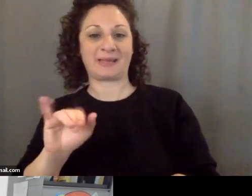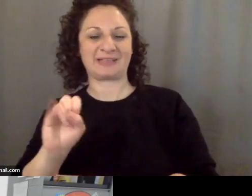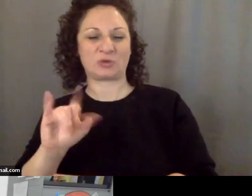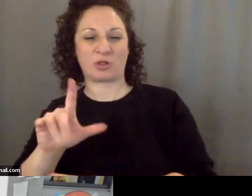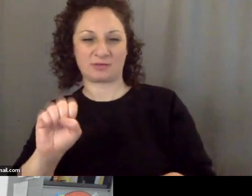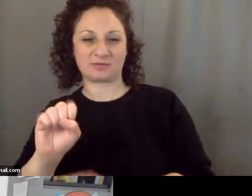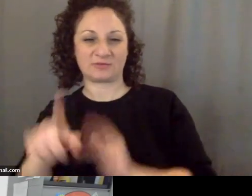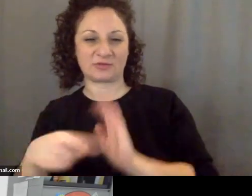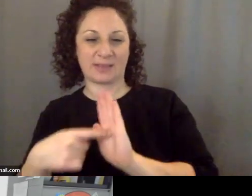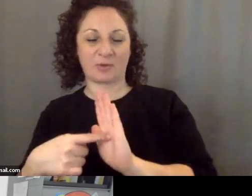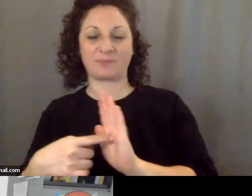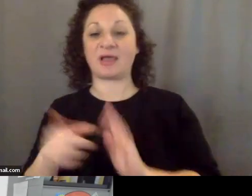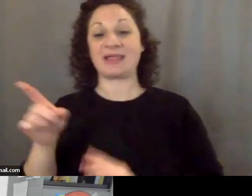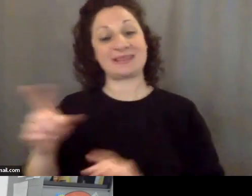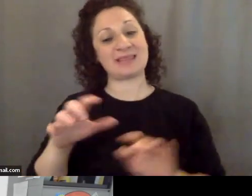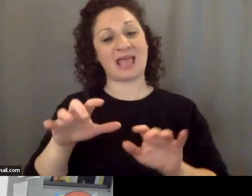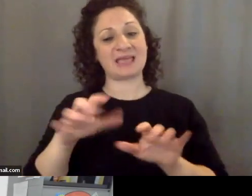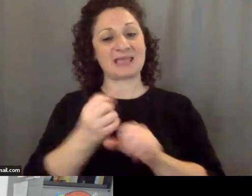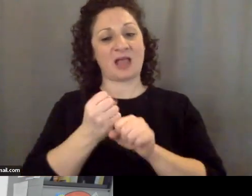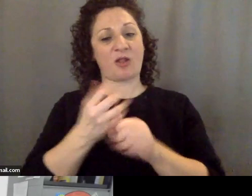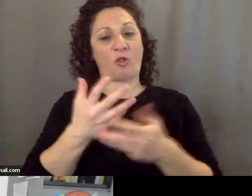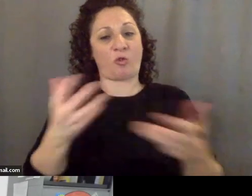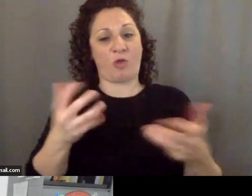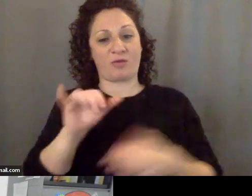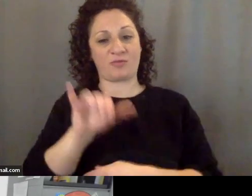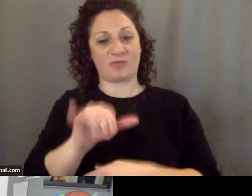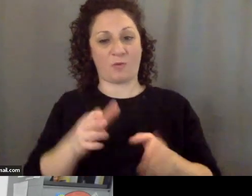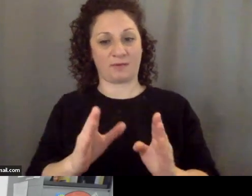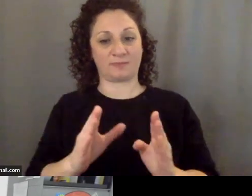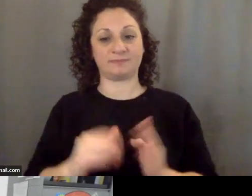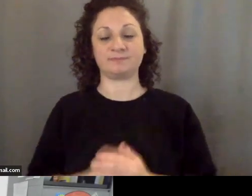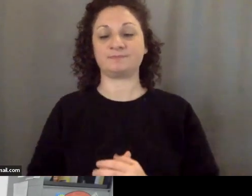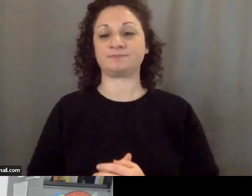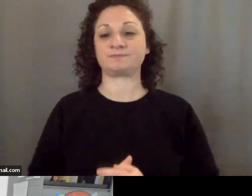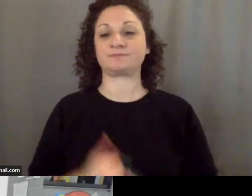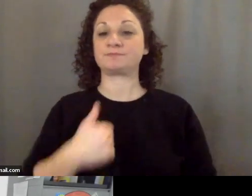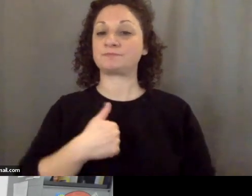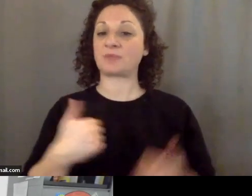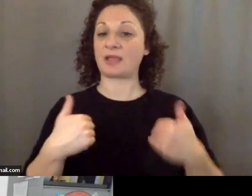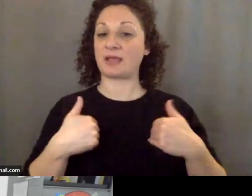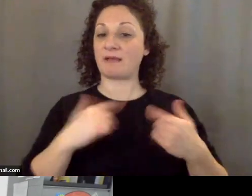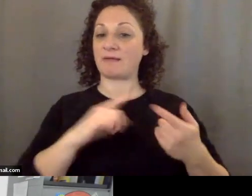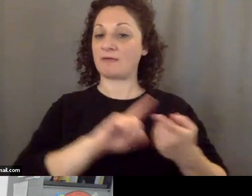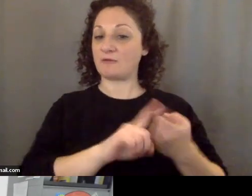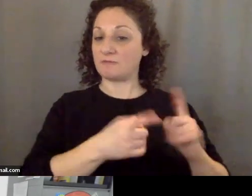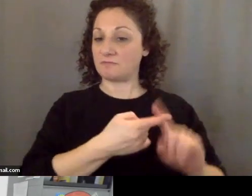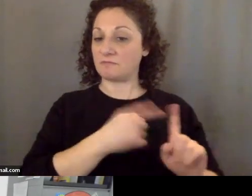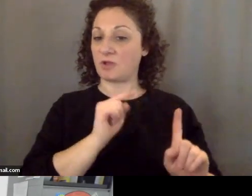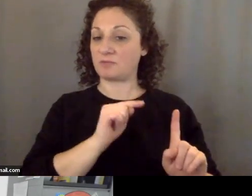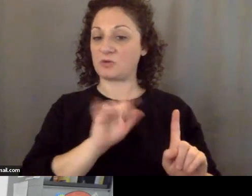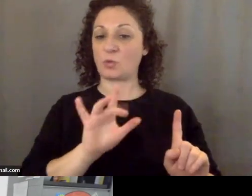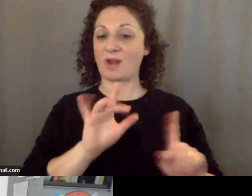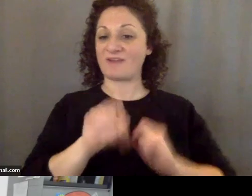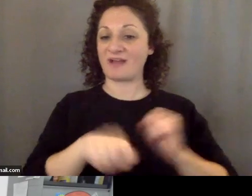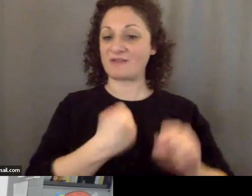they get a lot that way. I have an acquaintance who spent 25 years with